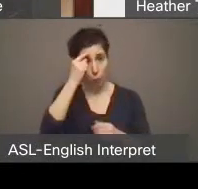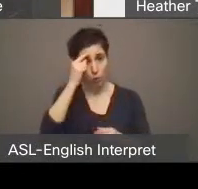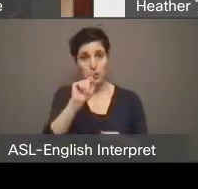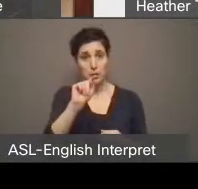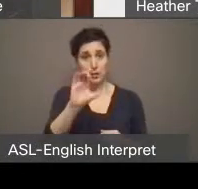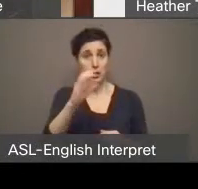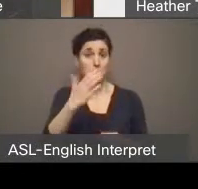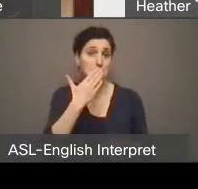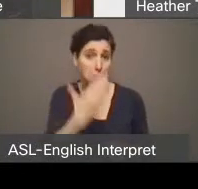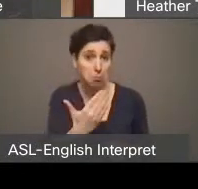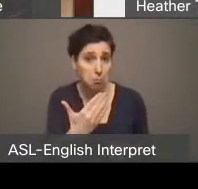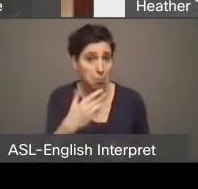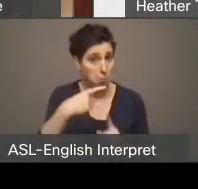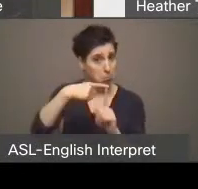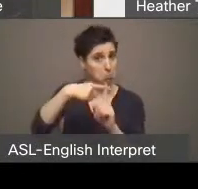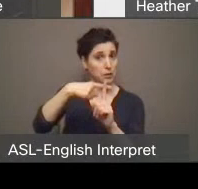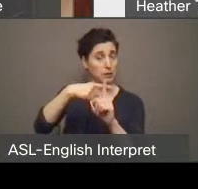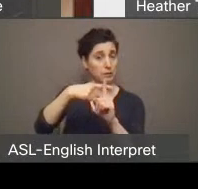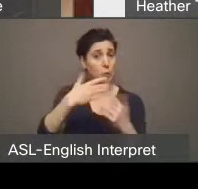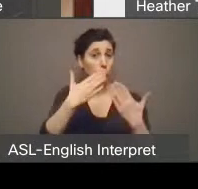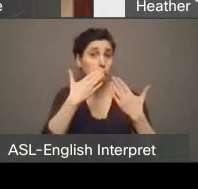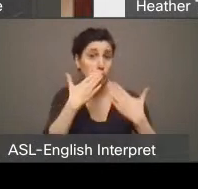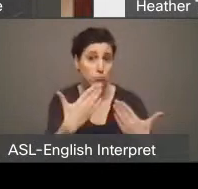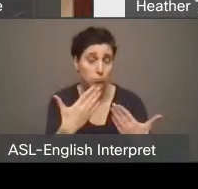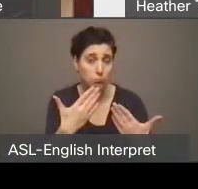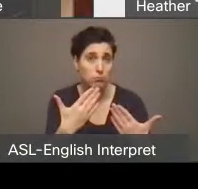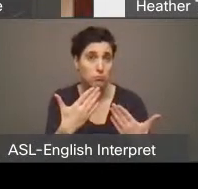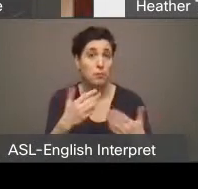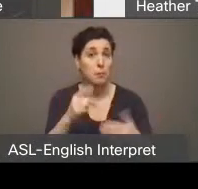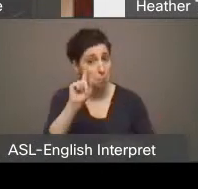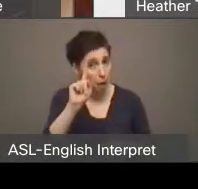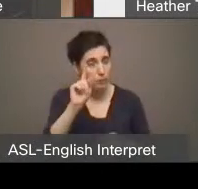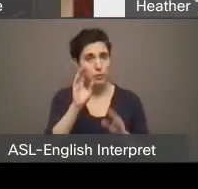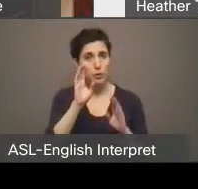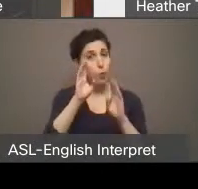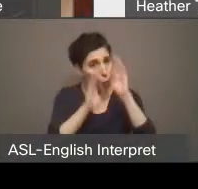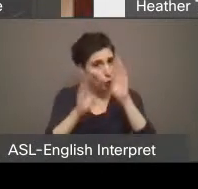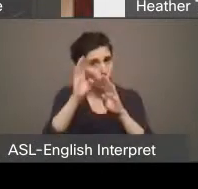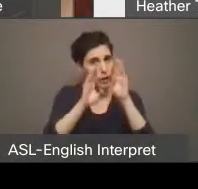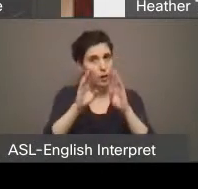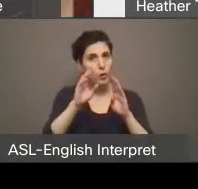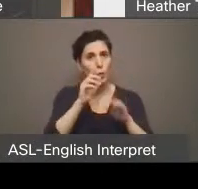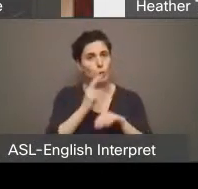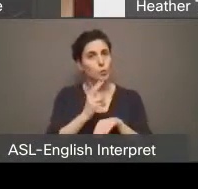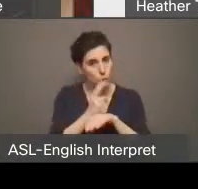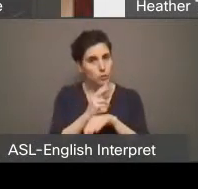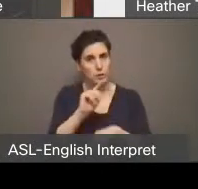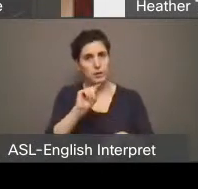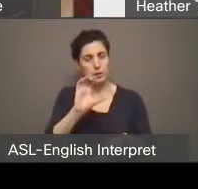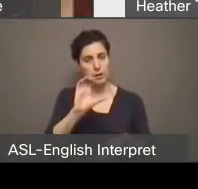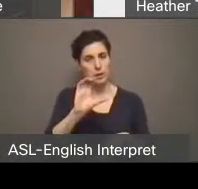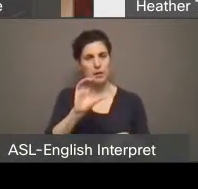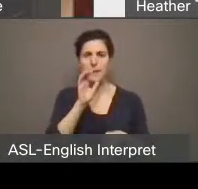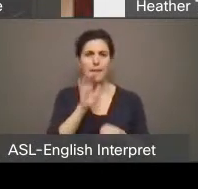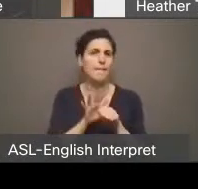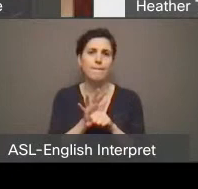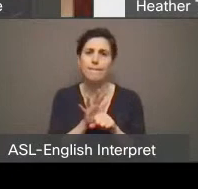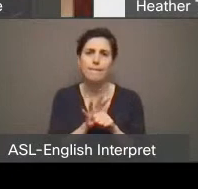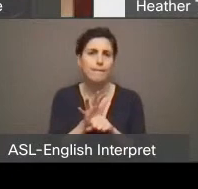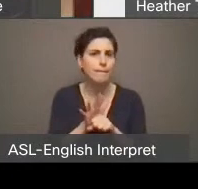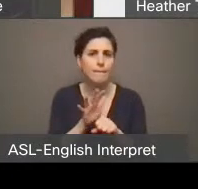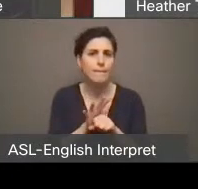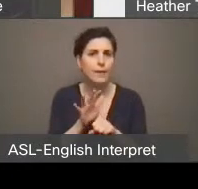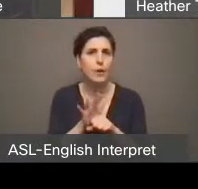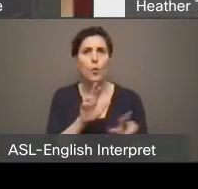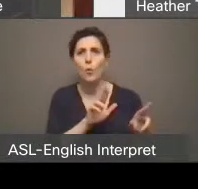So in a way, thank you. But the big worry for a lot of transit riders, including myself, is that not enough has been done to prepare for the next